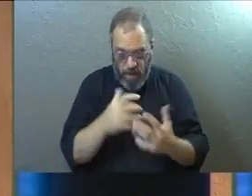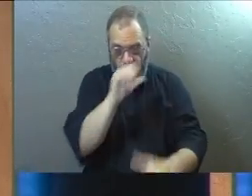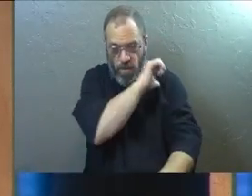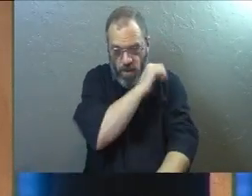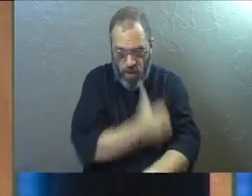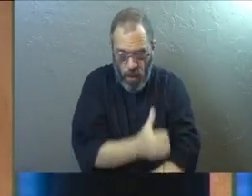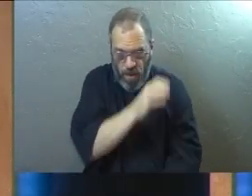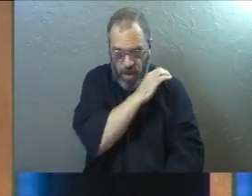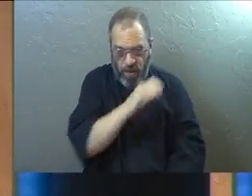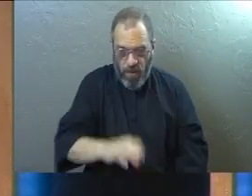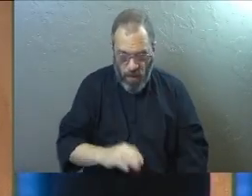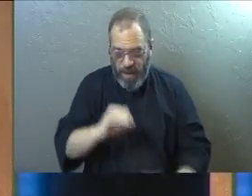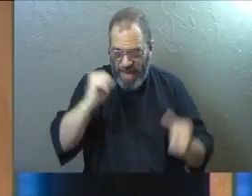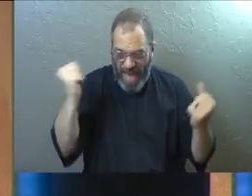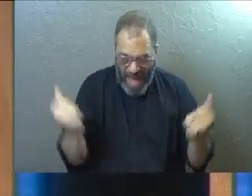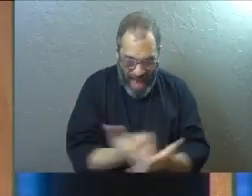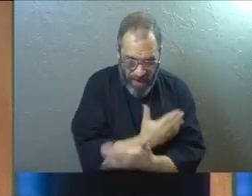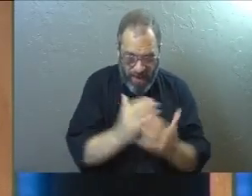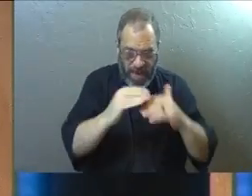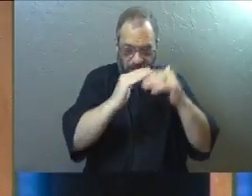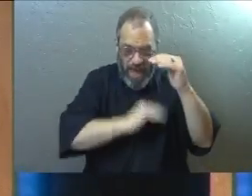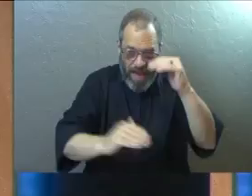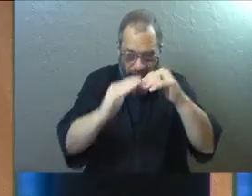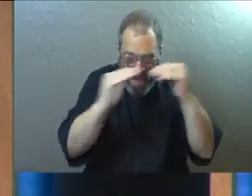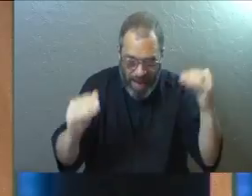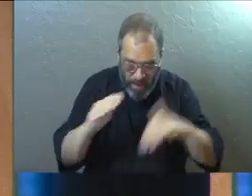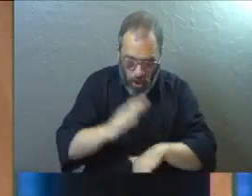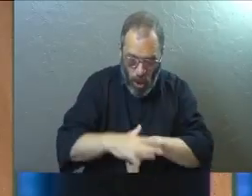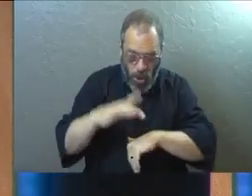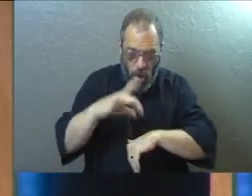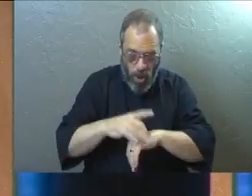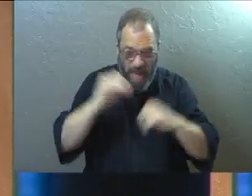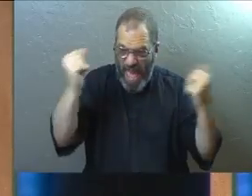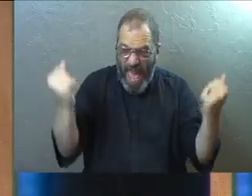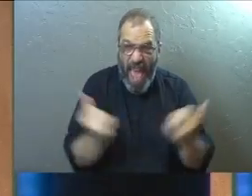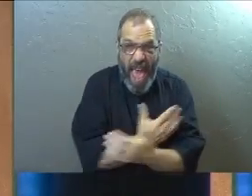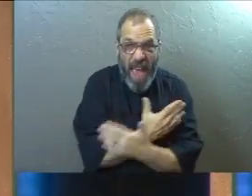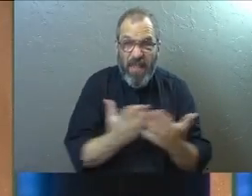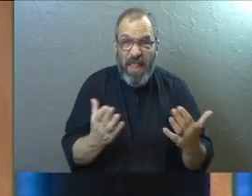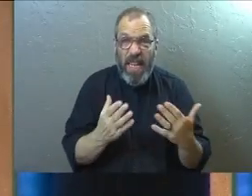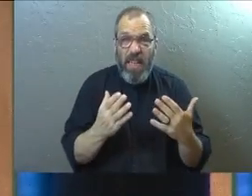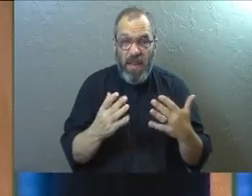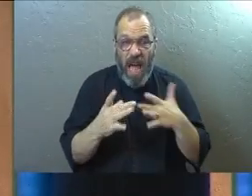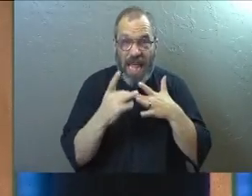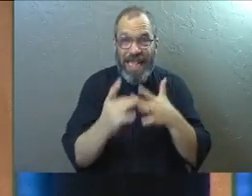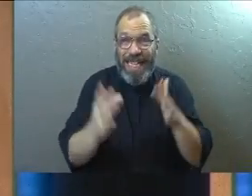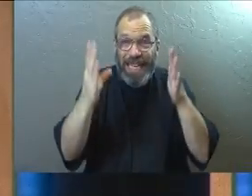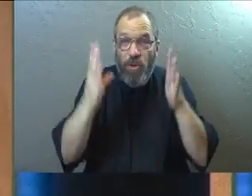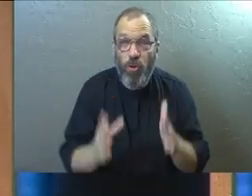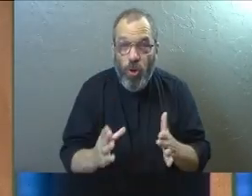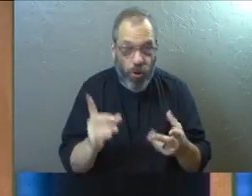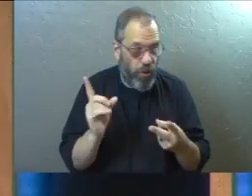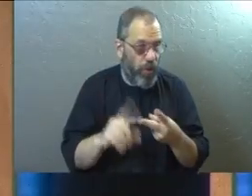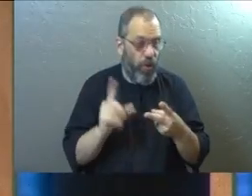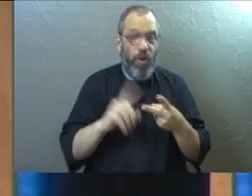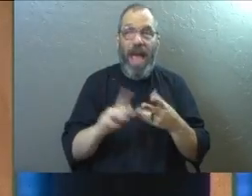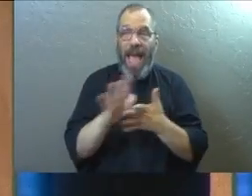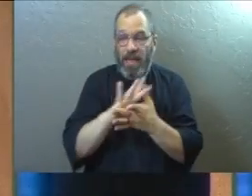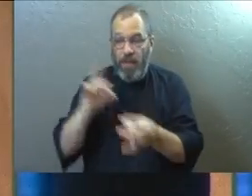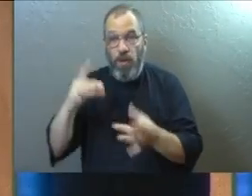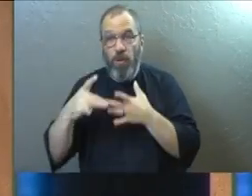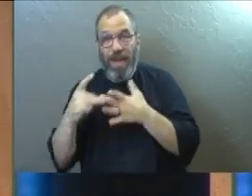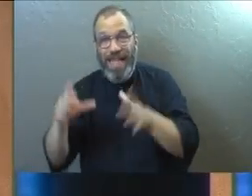authority of Christ. Everything in heaven and on earth. Every single human leader and every single